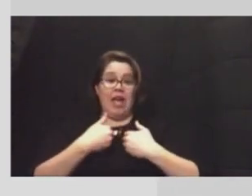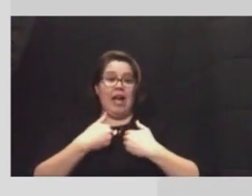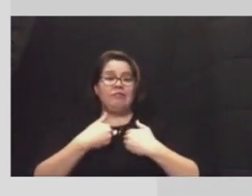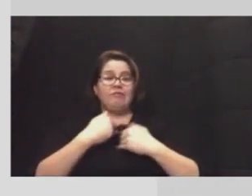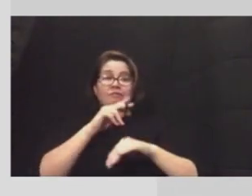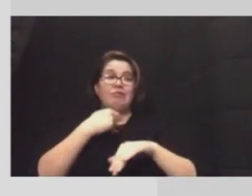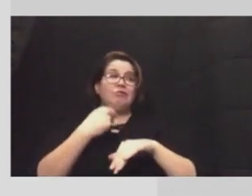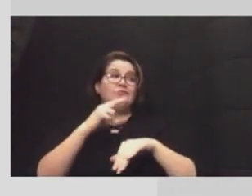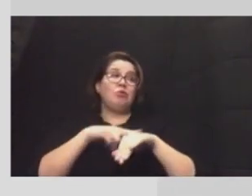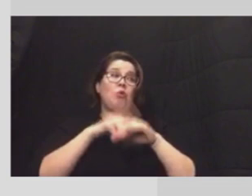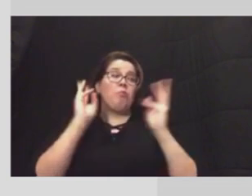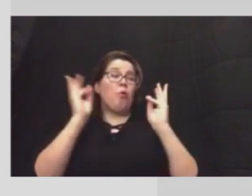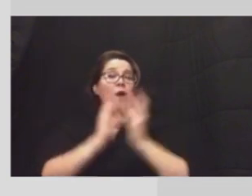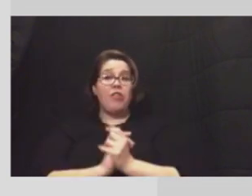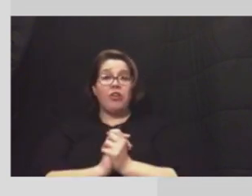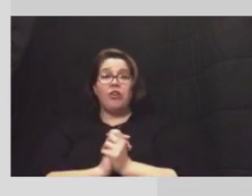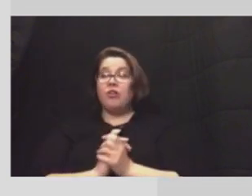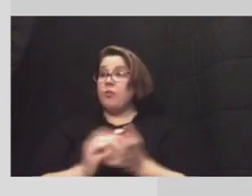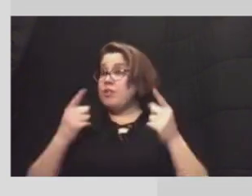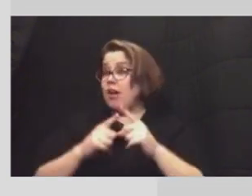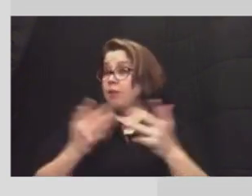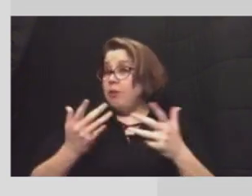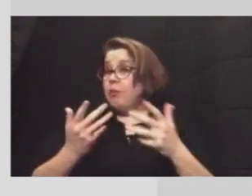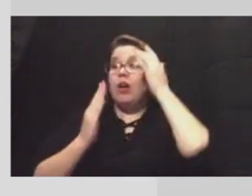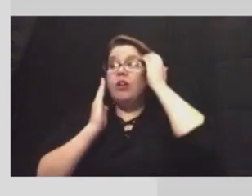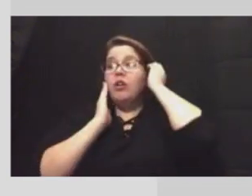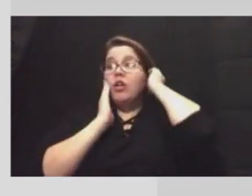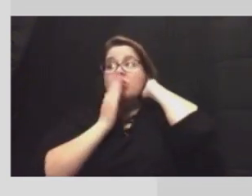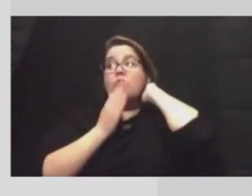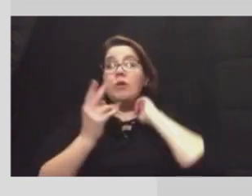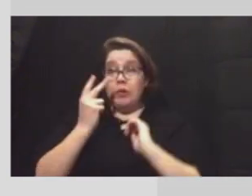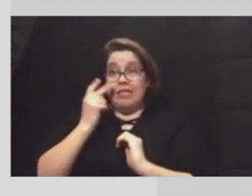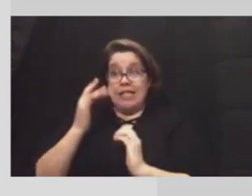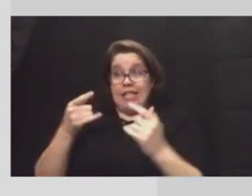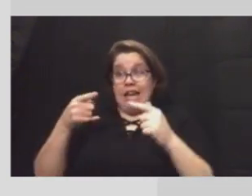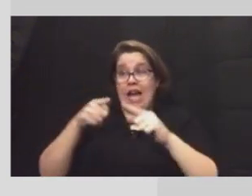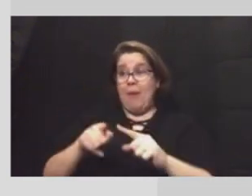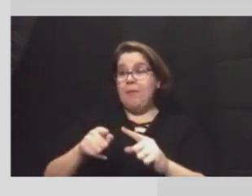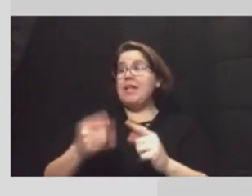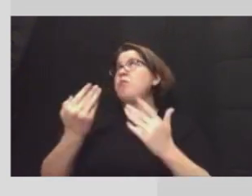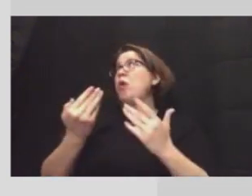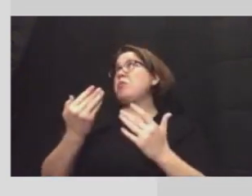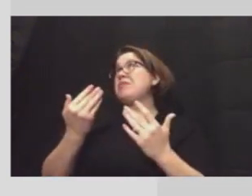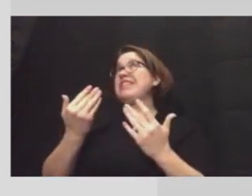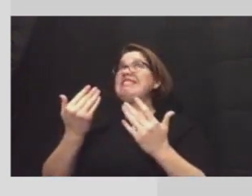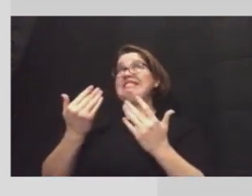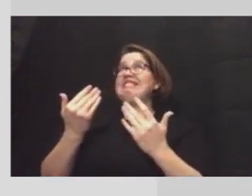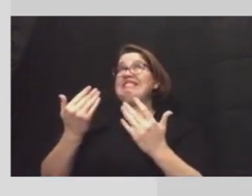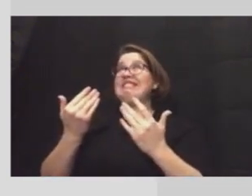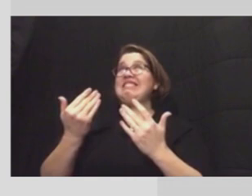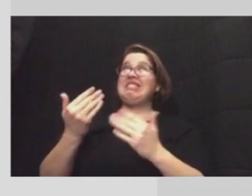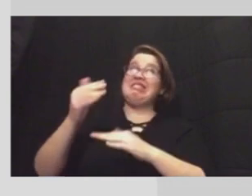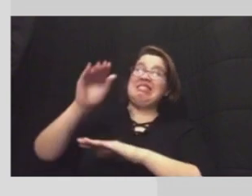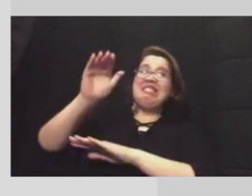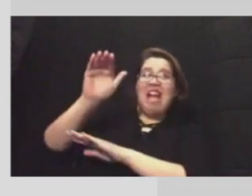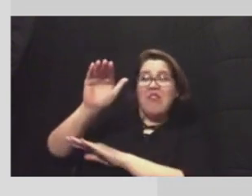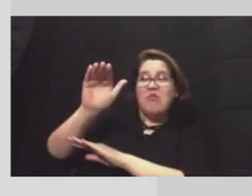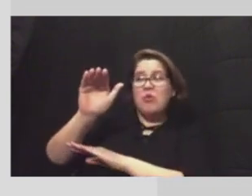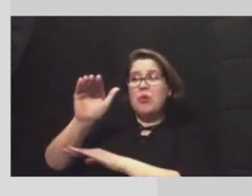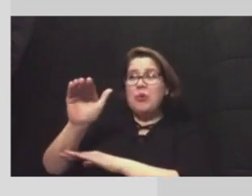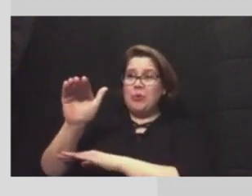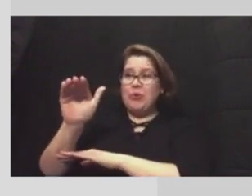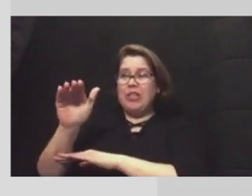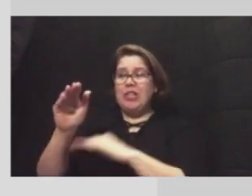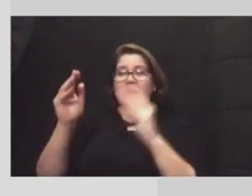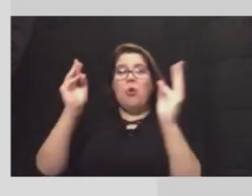weather what's happening is we will actually see that happening sometime in the afternoon uh late morning uh when the weather